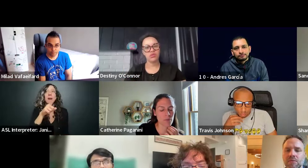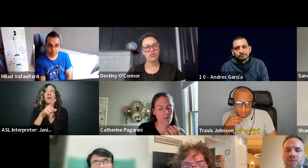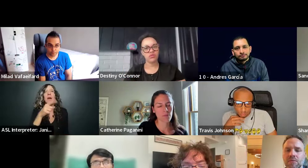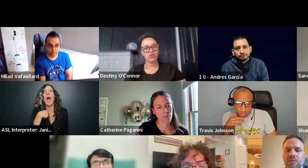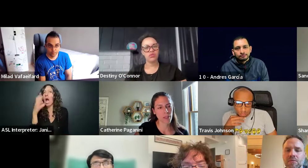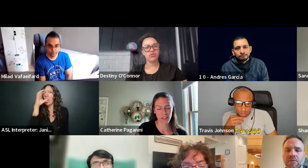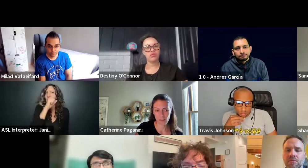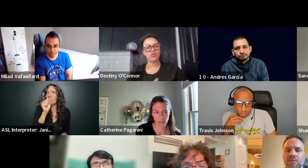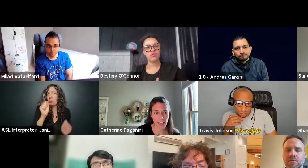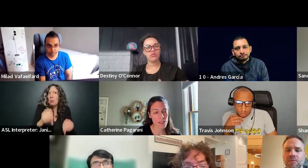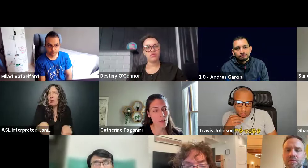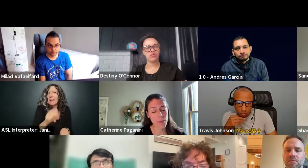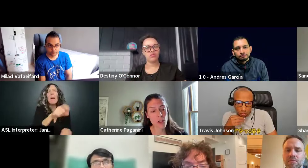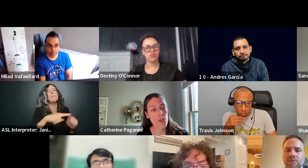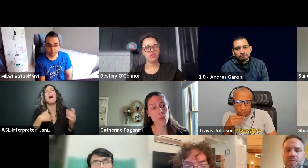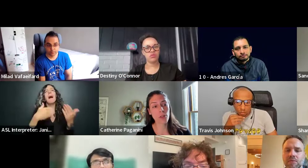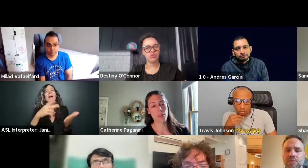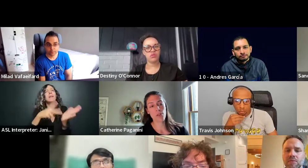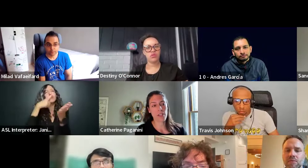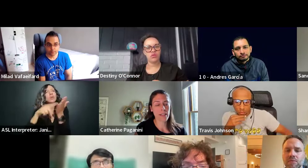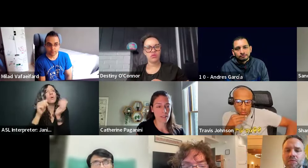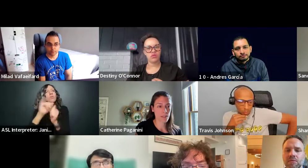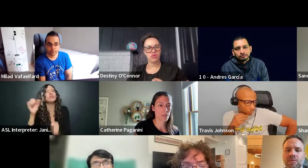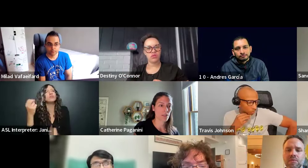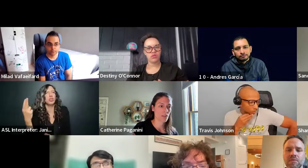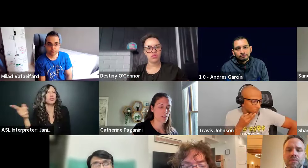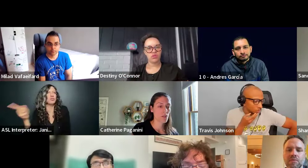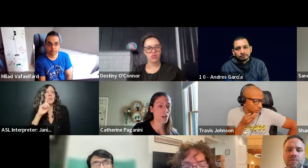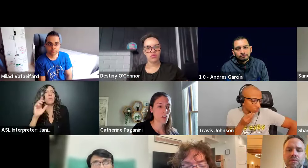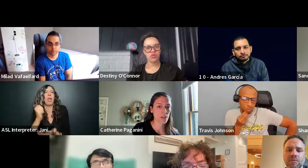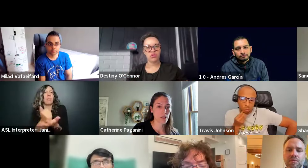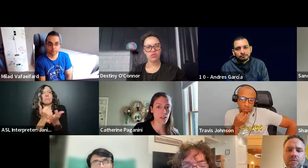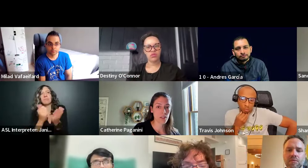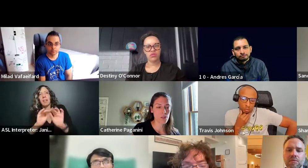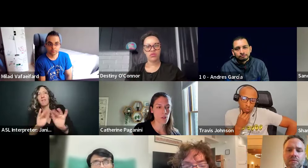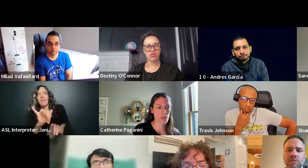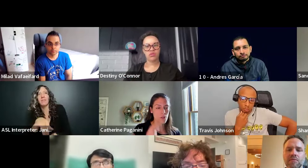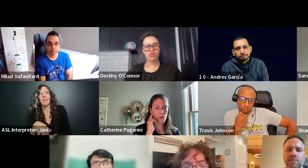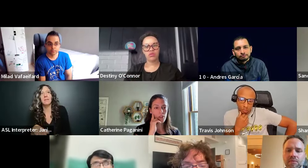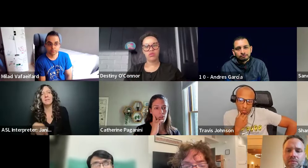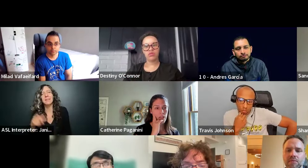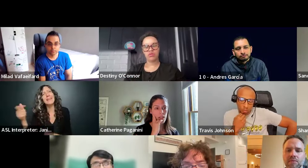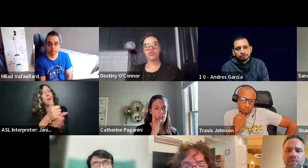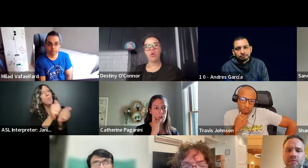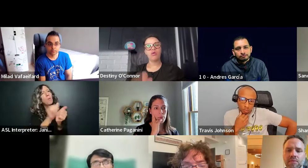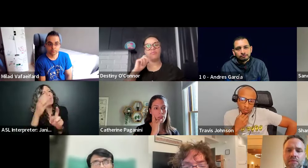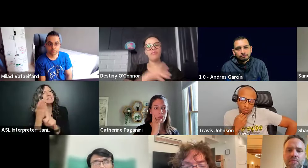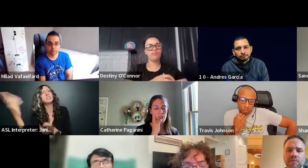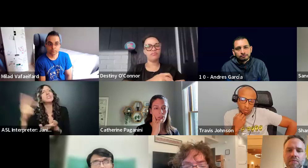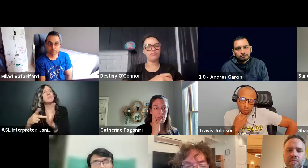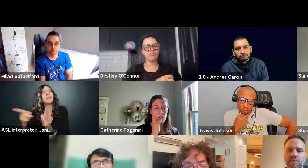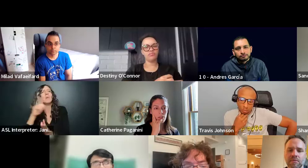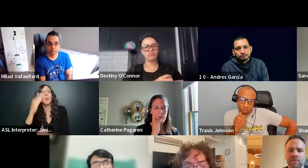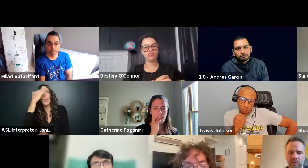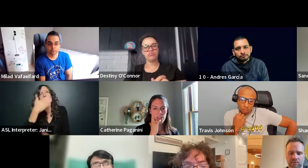assume, but ask, I mean, Josh worked with you on that talk on the submission. So you can, you can ask him, but